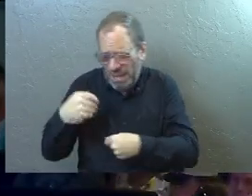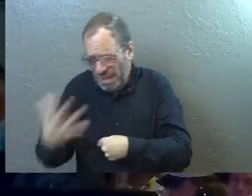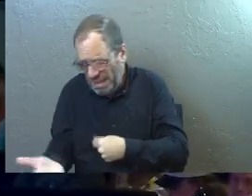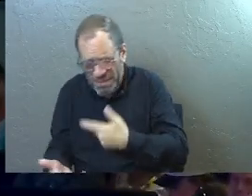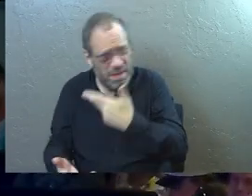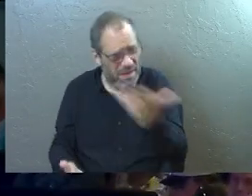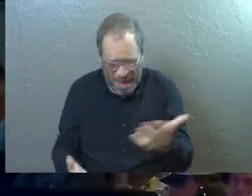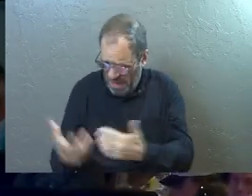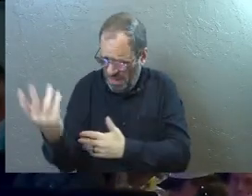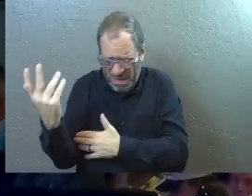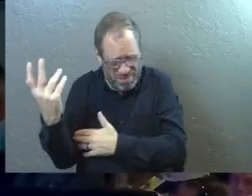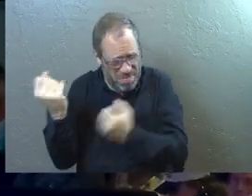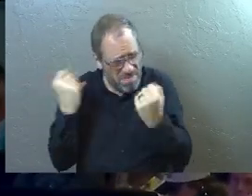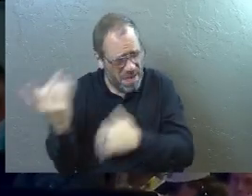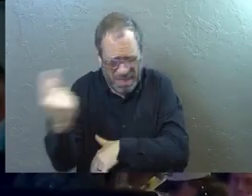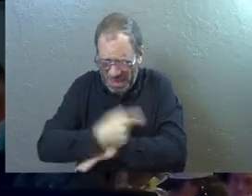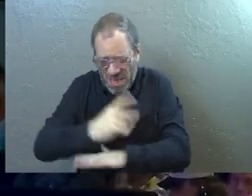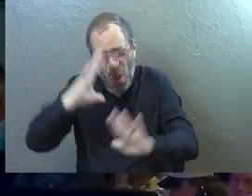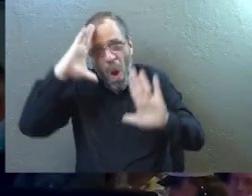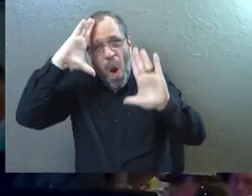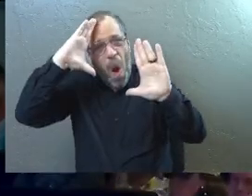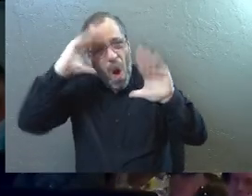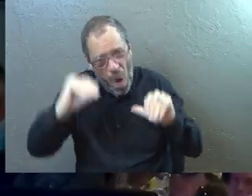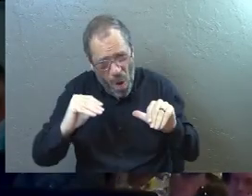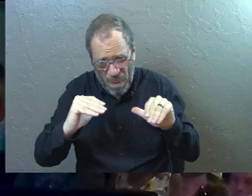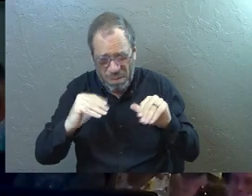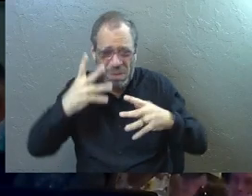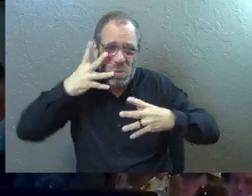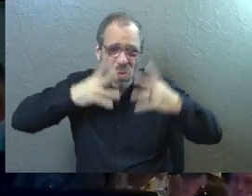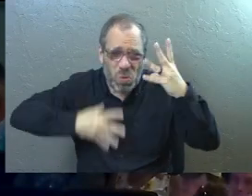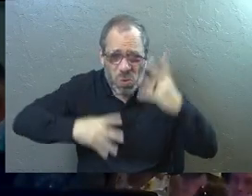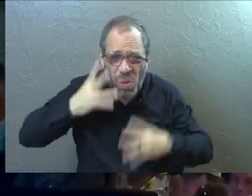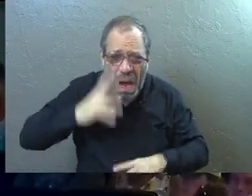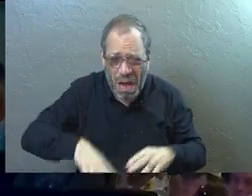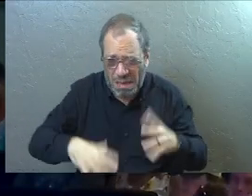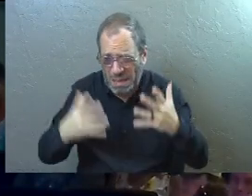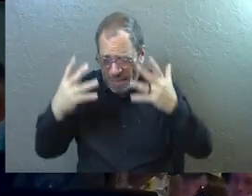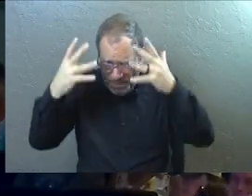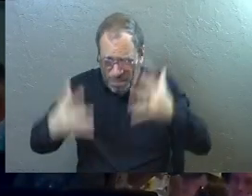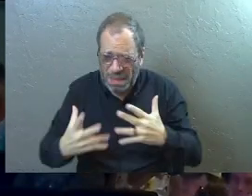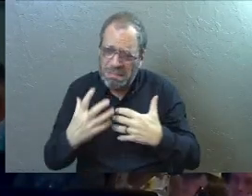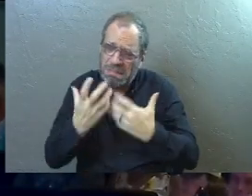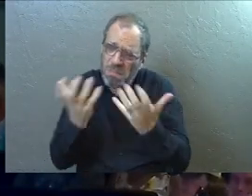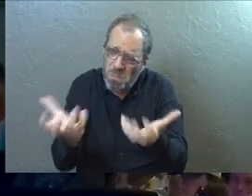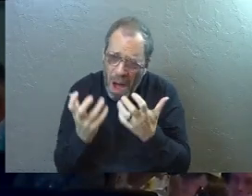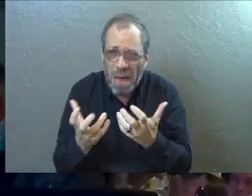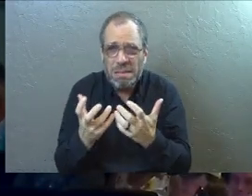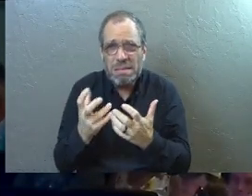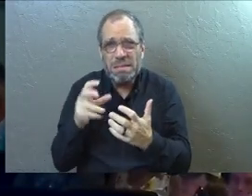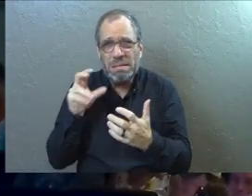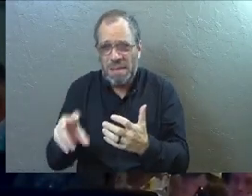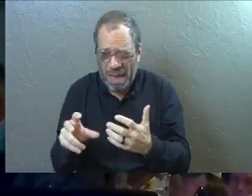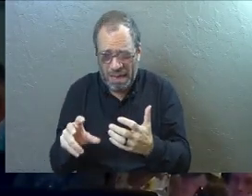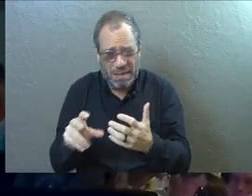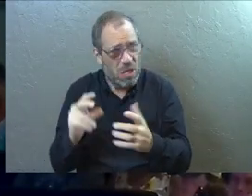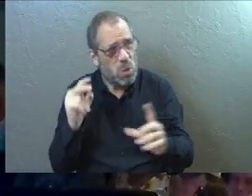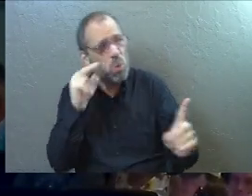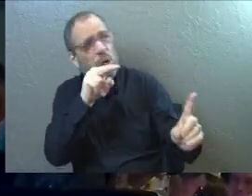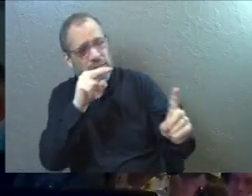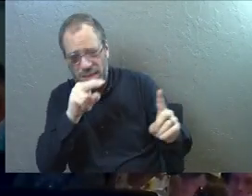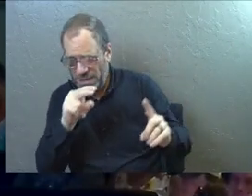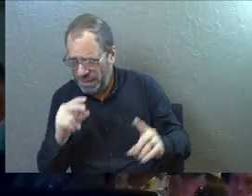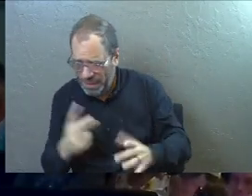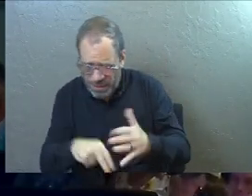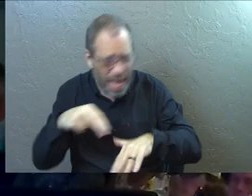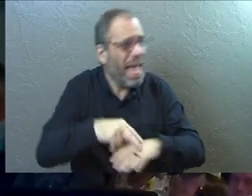could for days. We were hoping and we were crying and we were yearning and we were watching the road for you